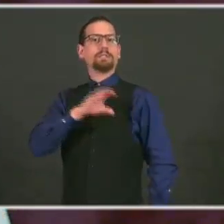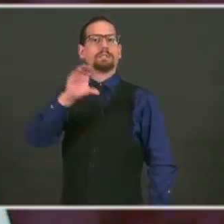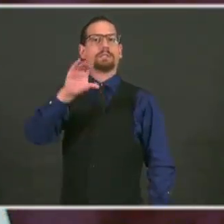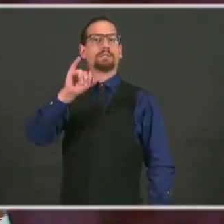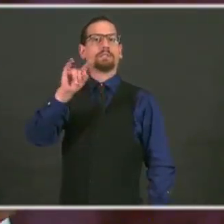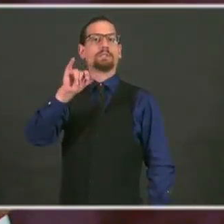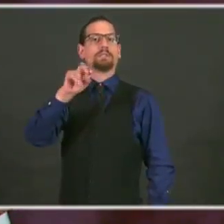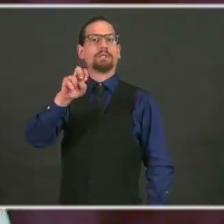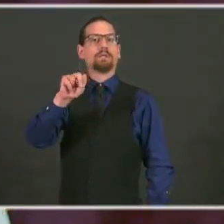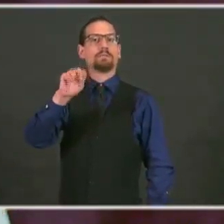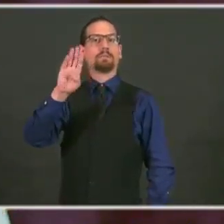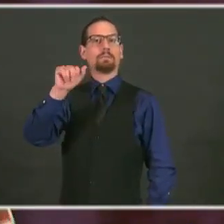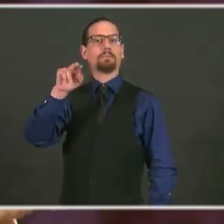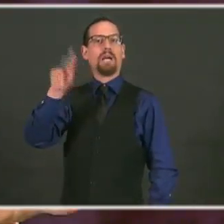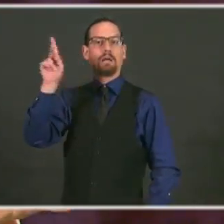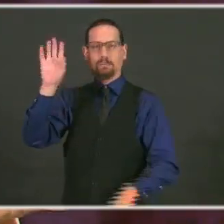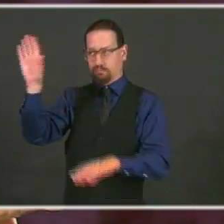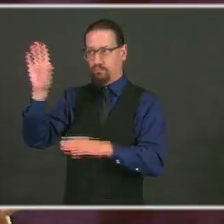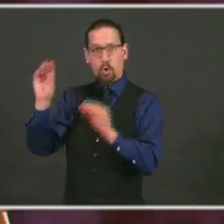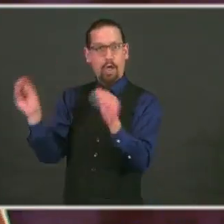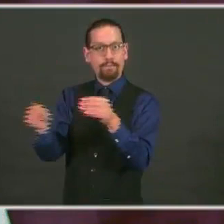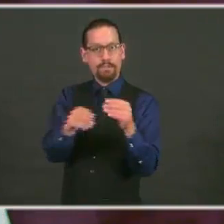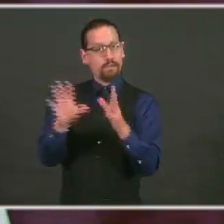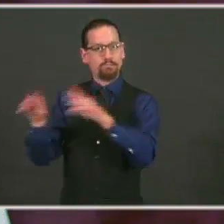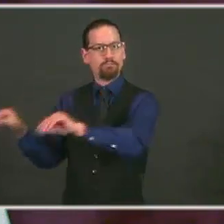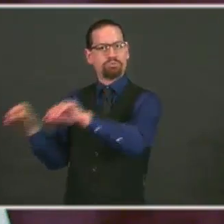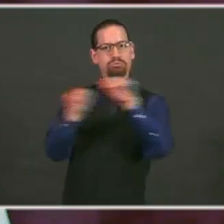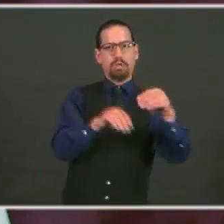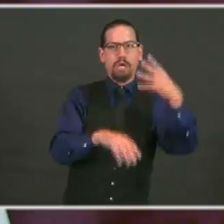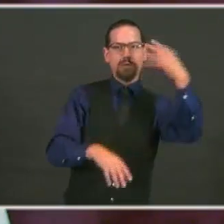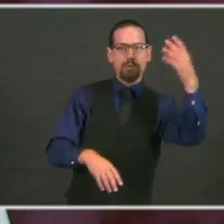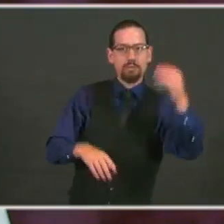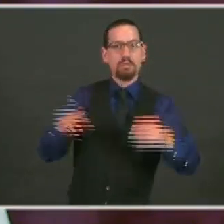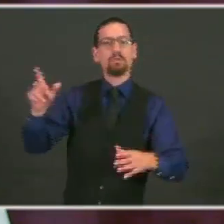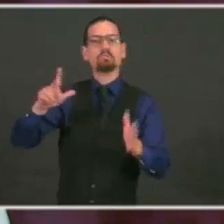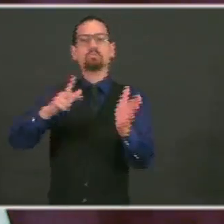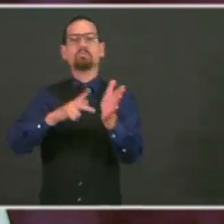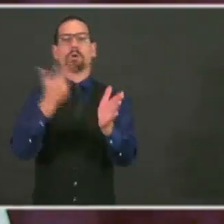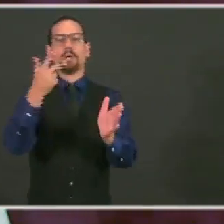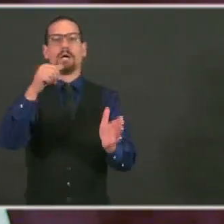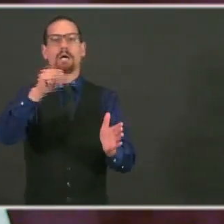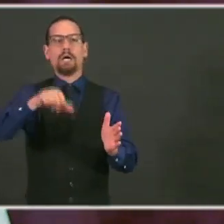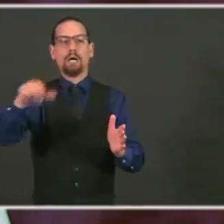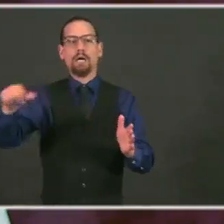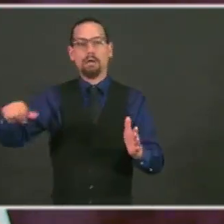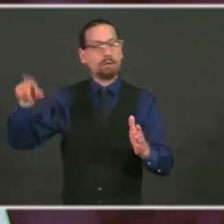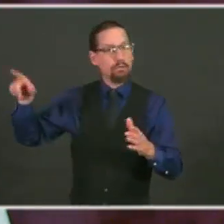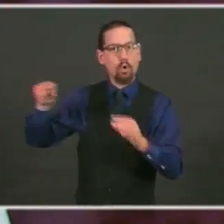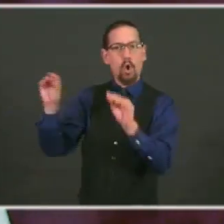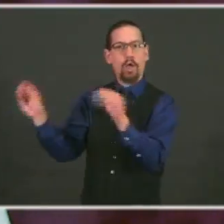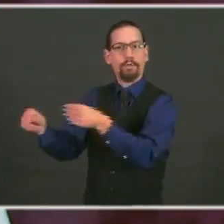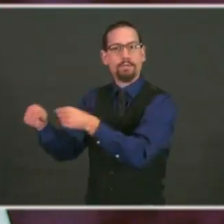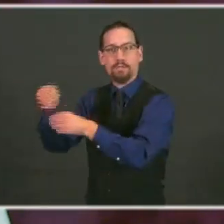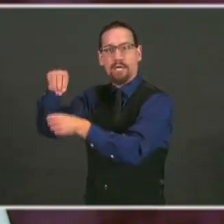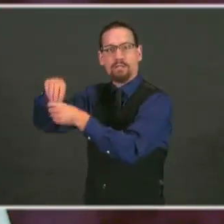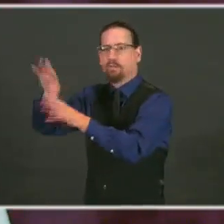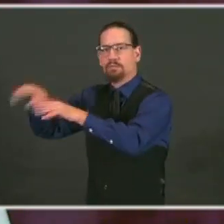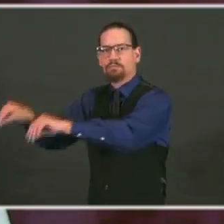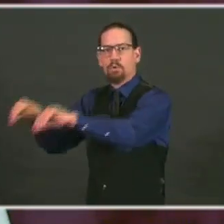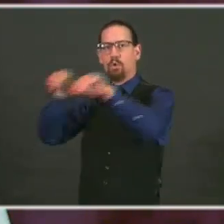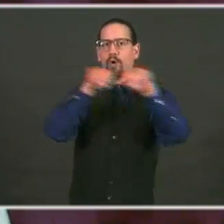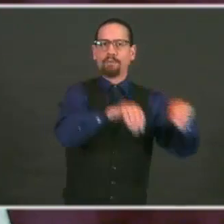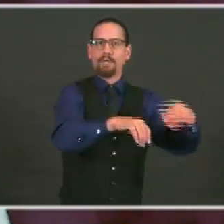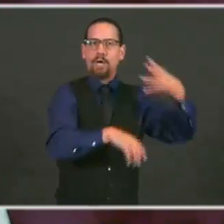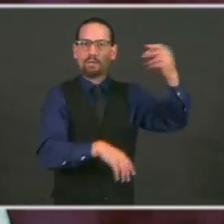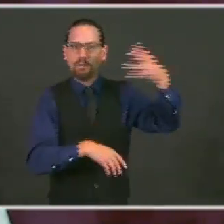allowing people to do business outside. Small companies, restaurants, yoga studios, offices are